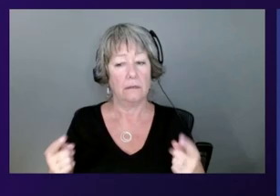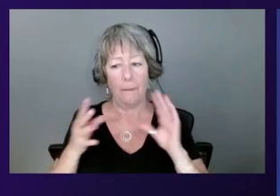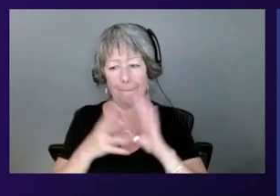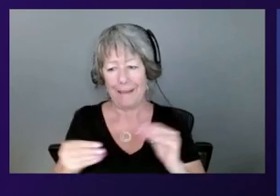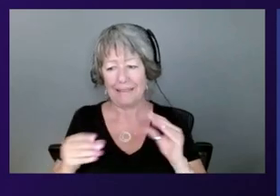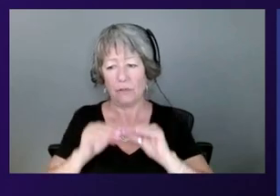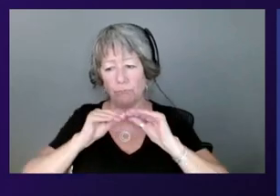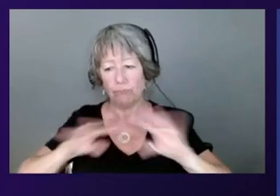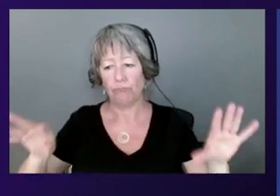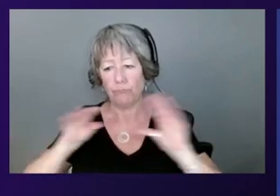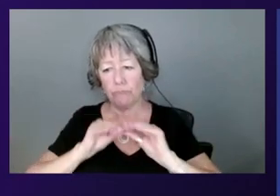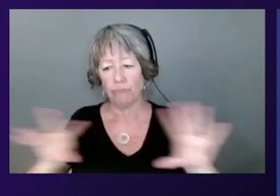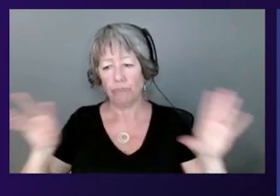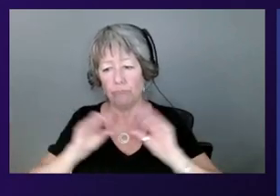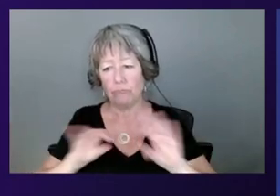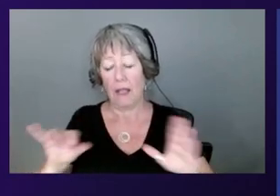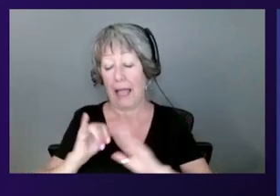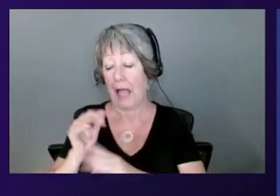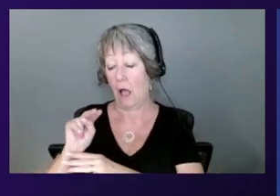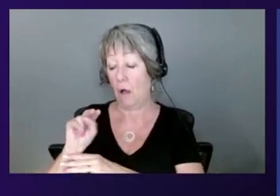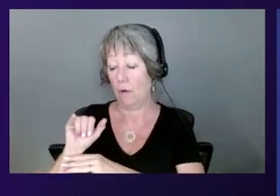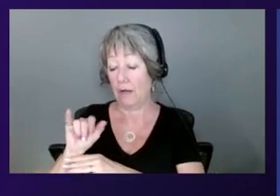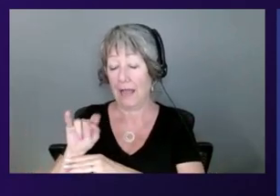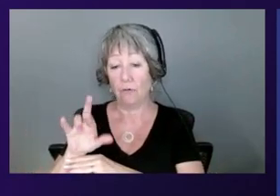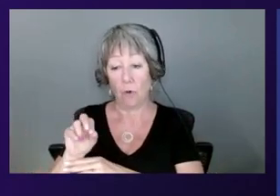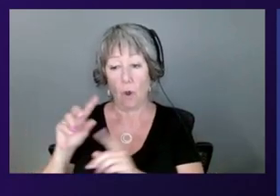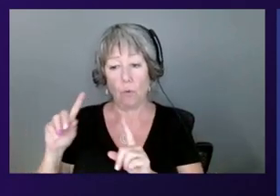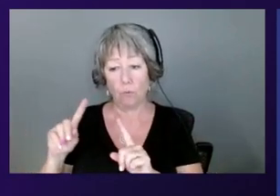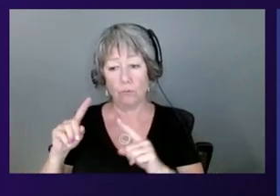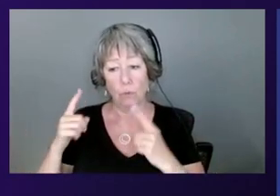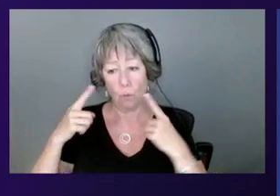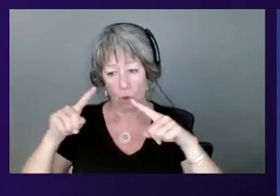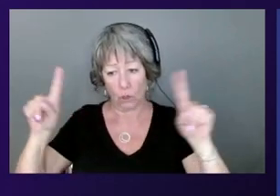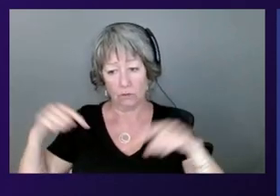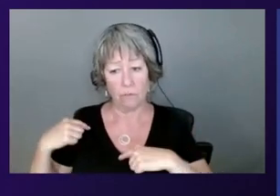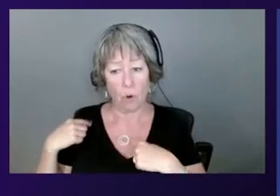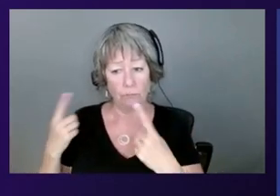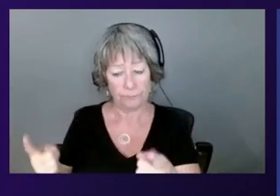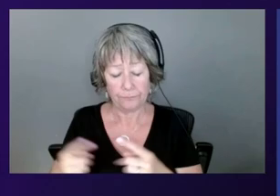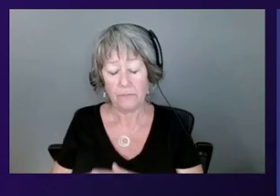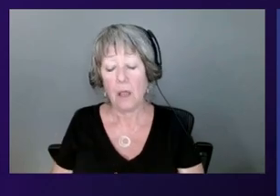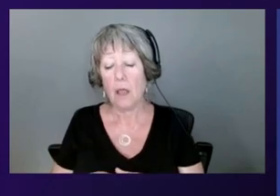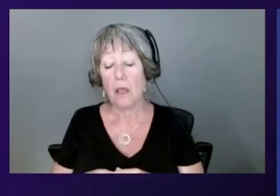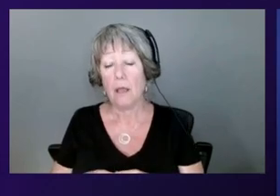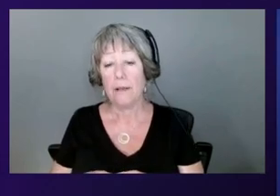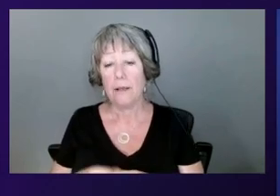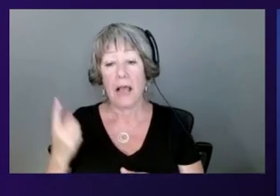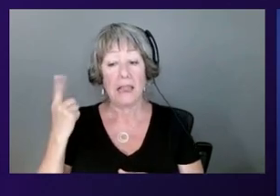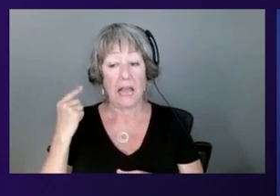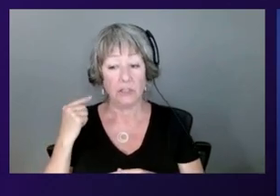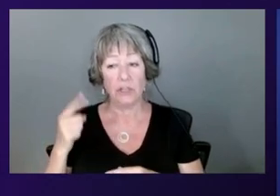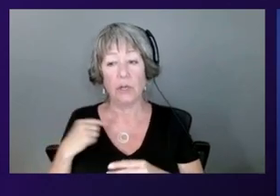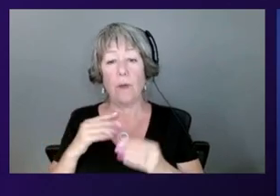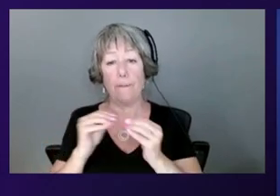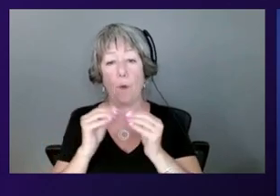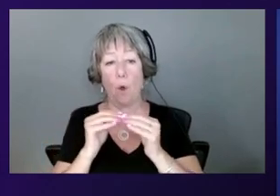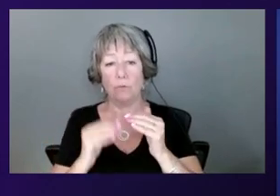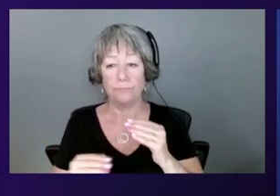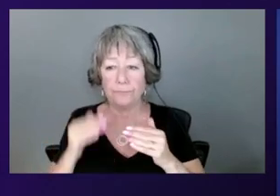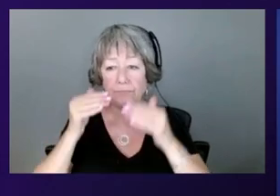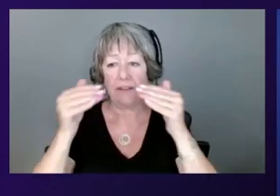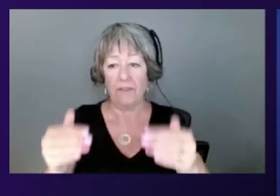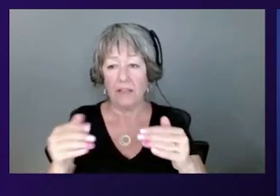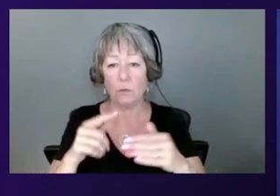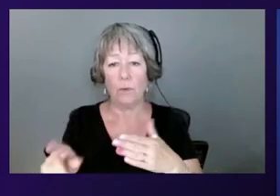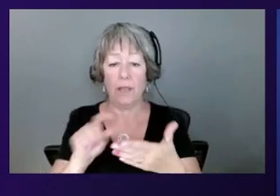explaining how Nitro works there. Last year, we took a step further by writing a security white